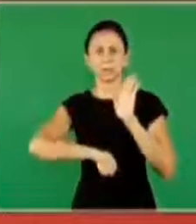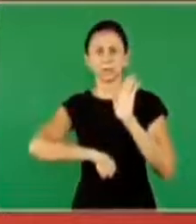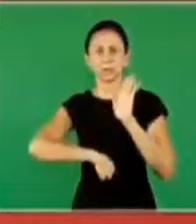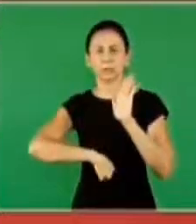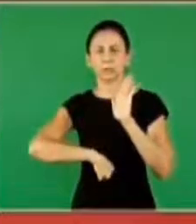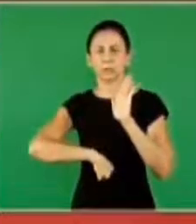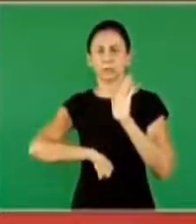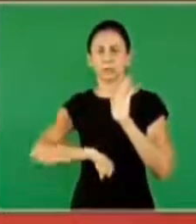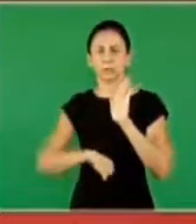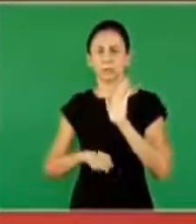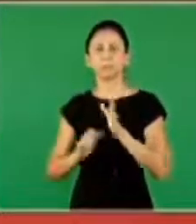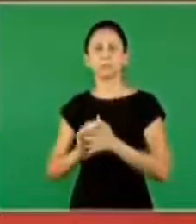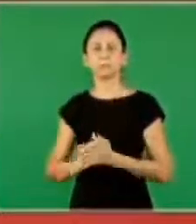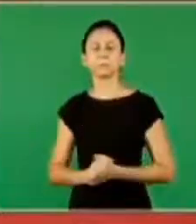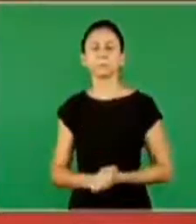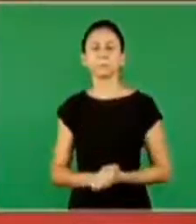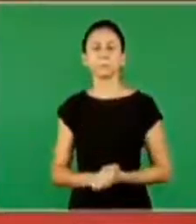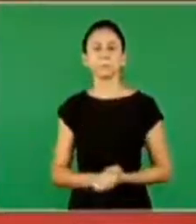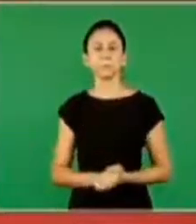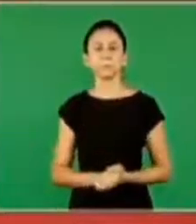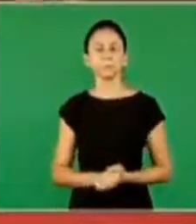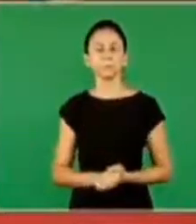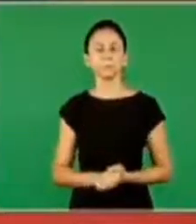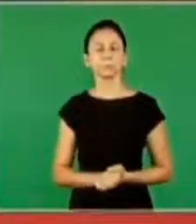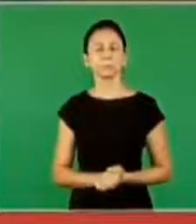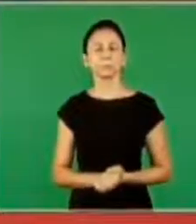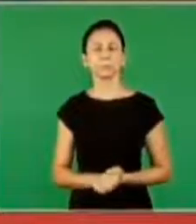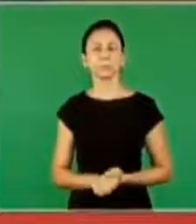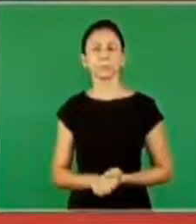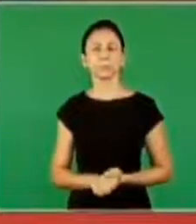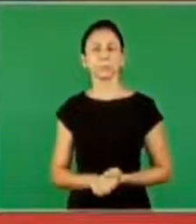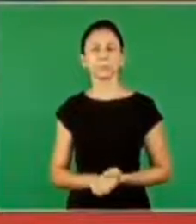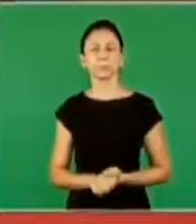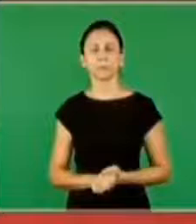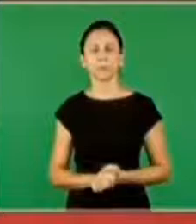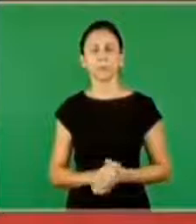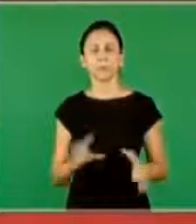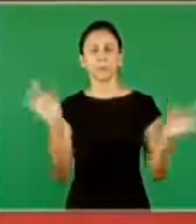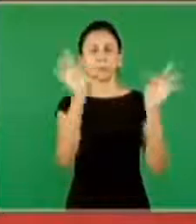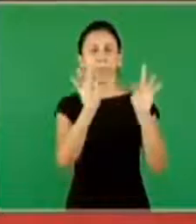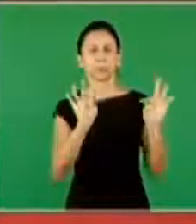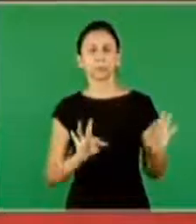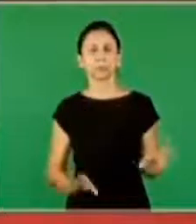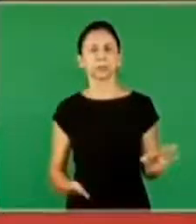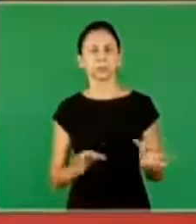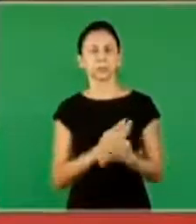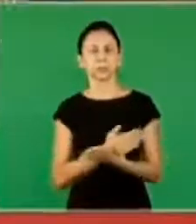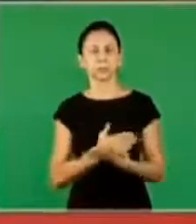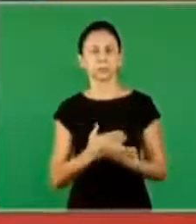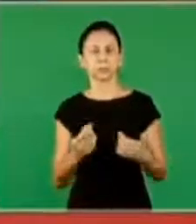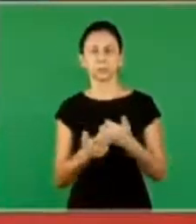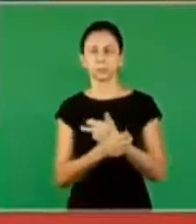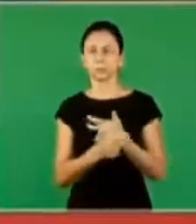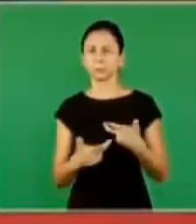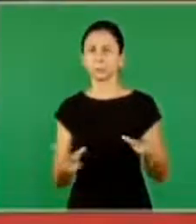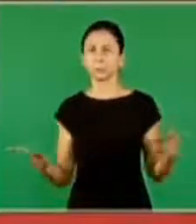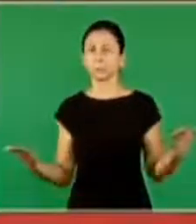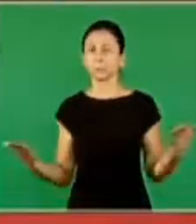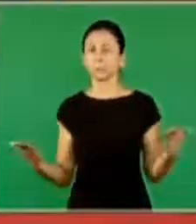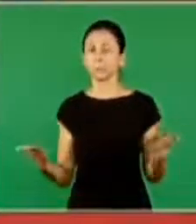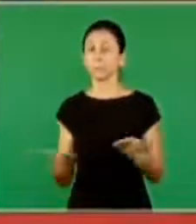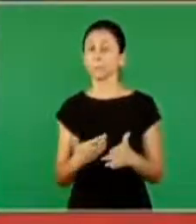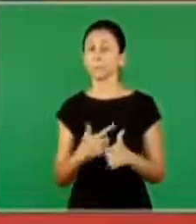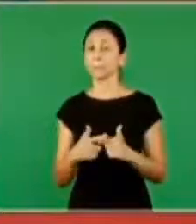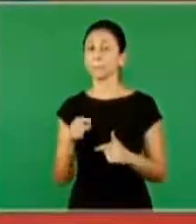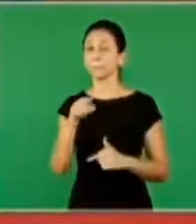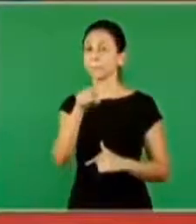the first three measures are here and then all the situation starts in Tietira but the great problem today